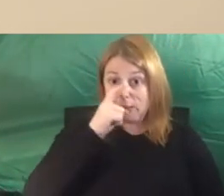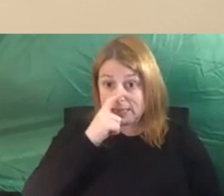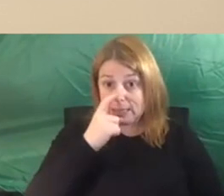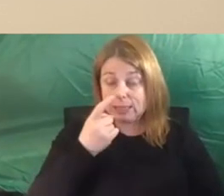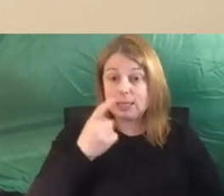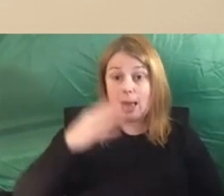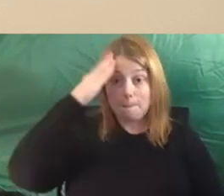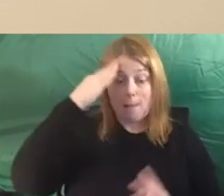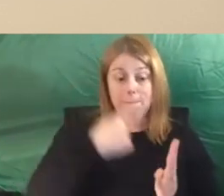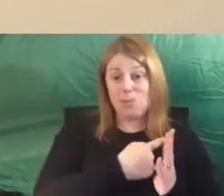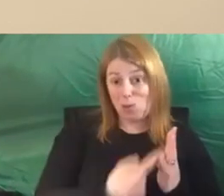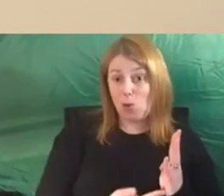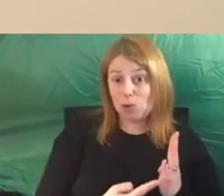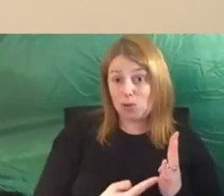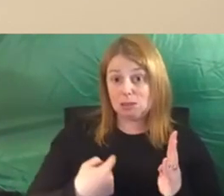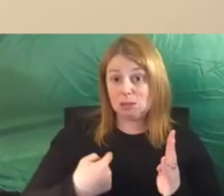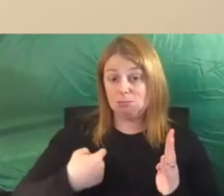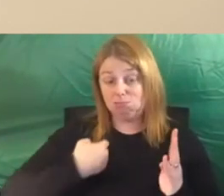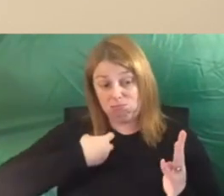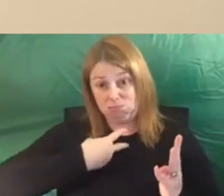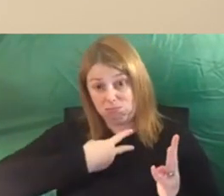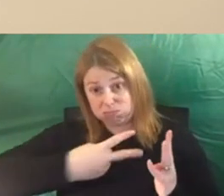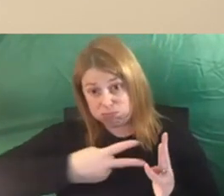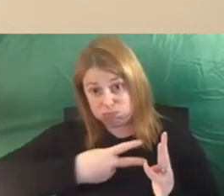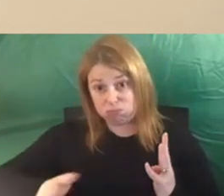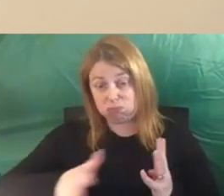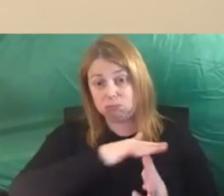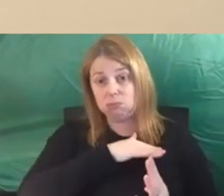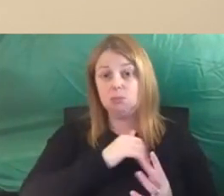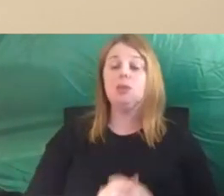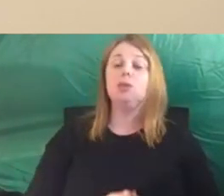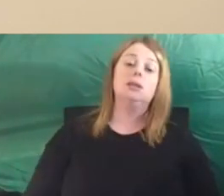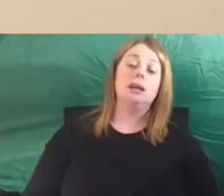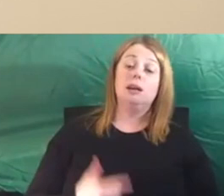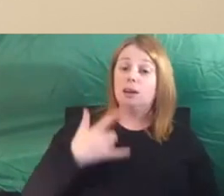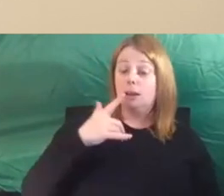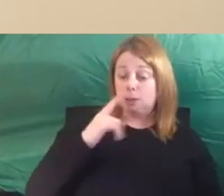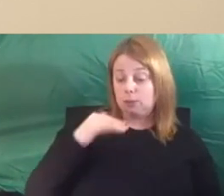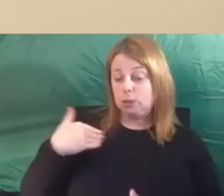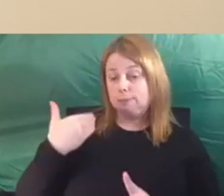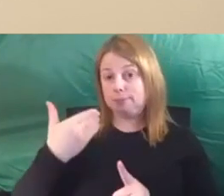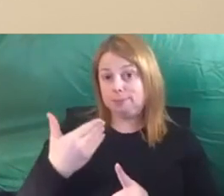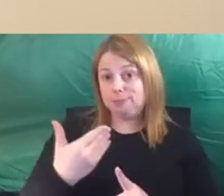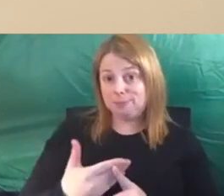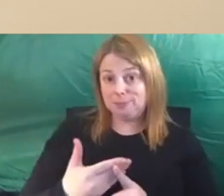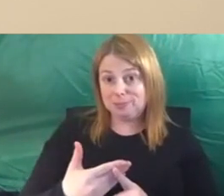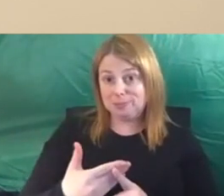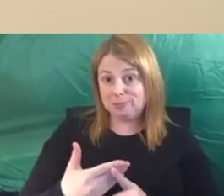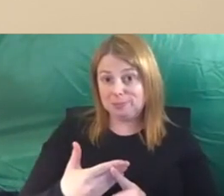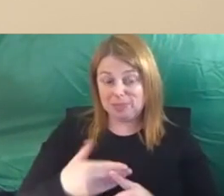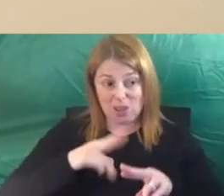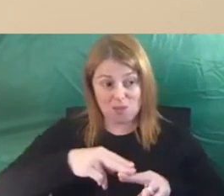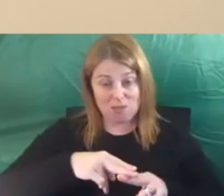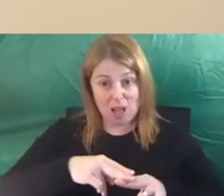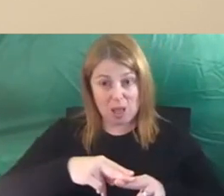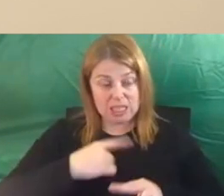family home. So things unfortunately got to a stage where we were threatened to be killed in our family home. And